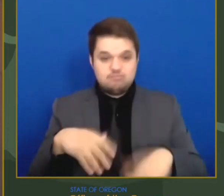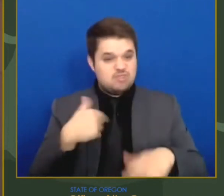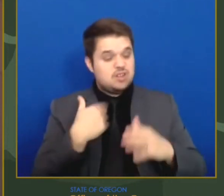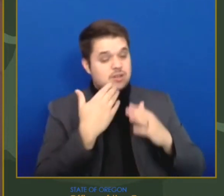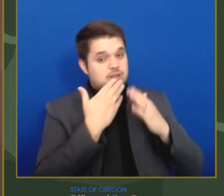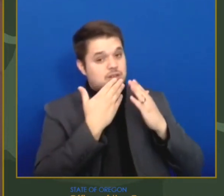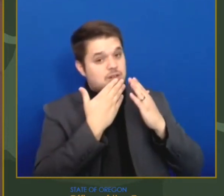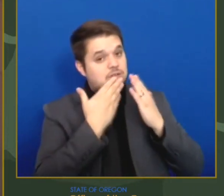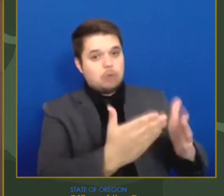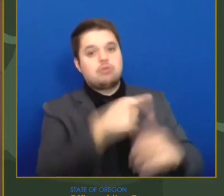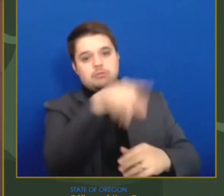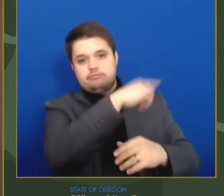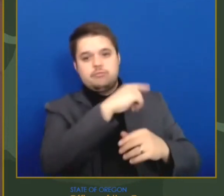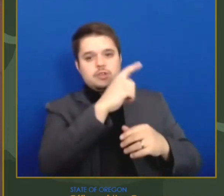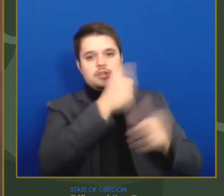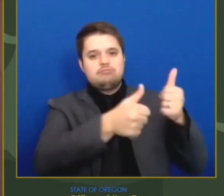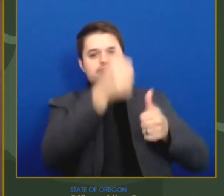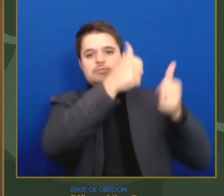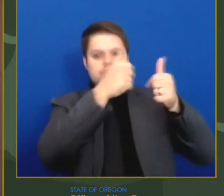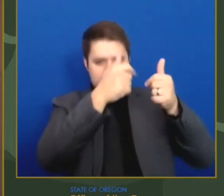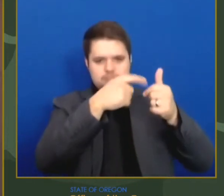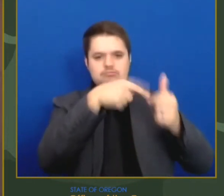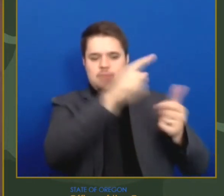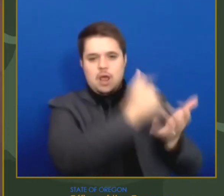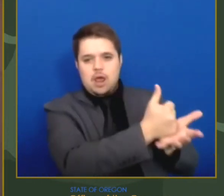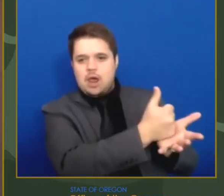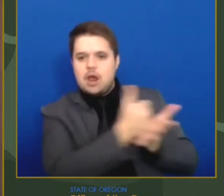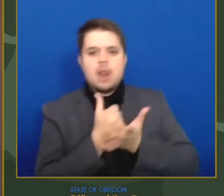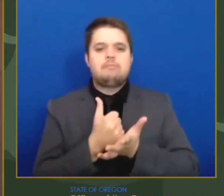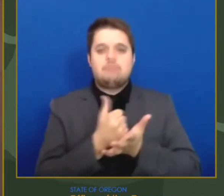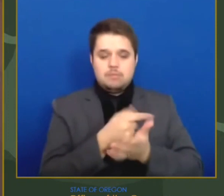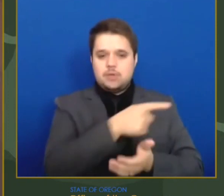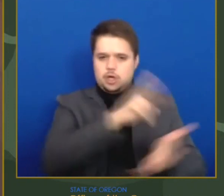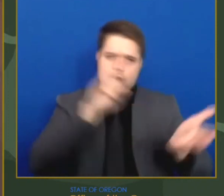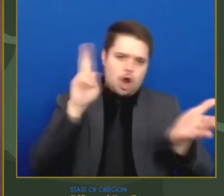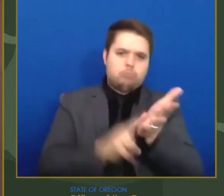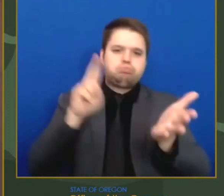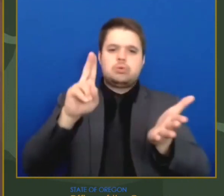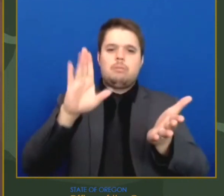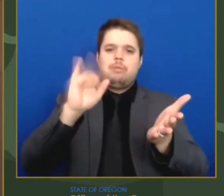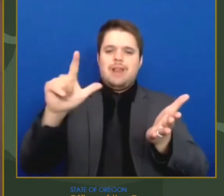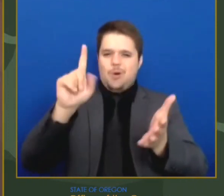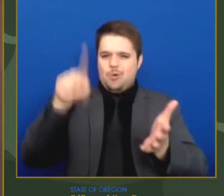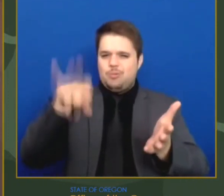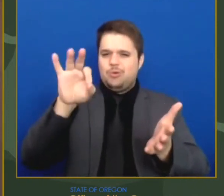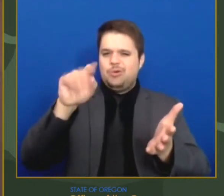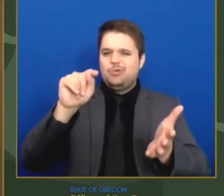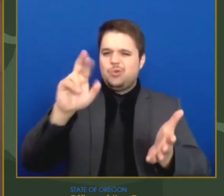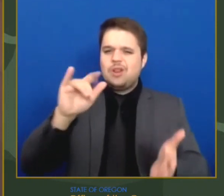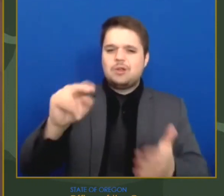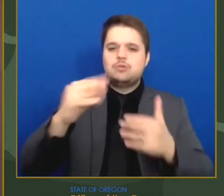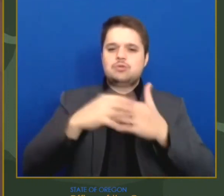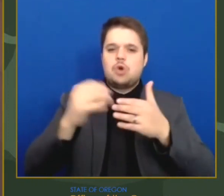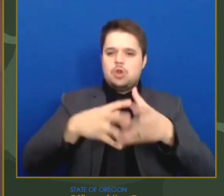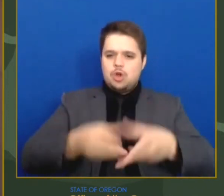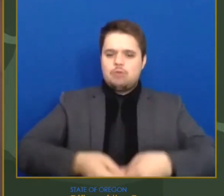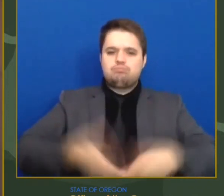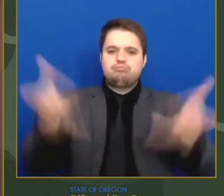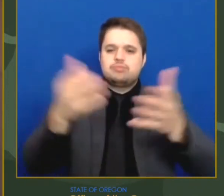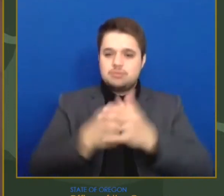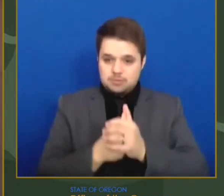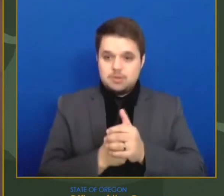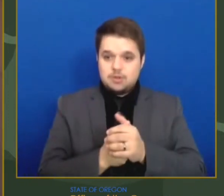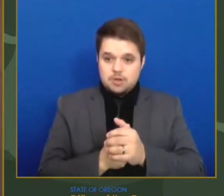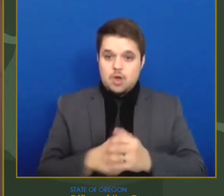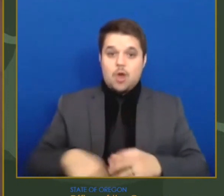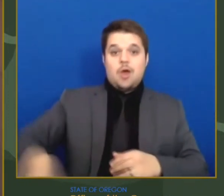finish line. It will provide much-needed relief to Oregon families, help small businesses get back on their